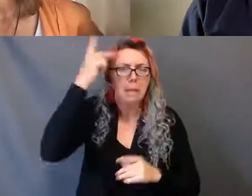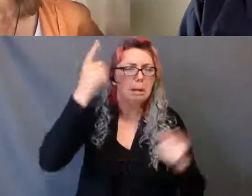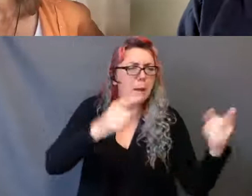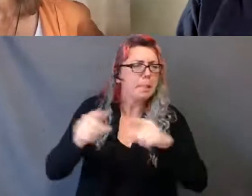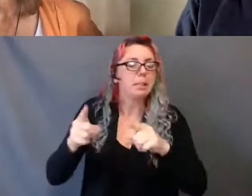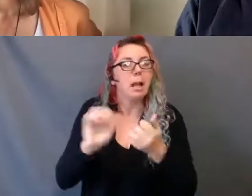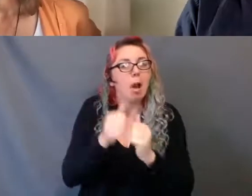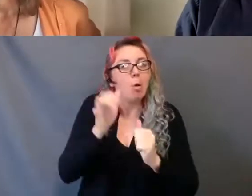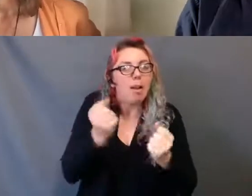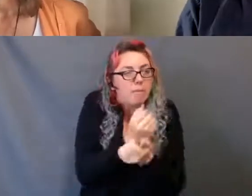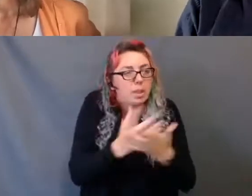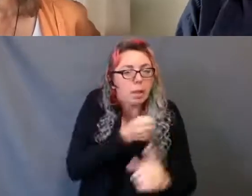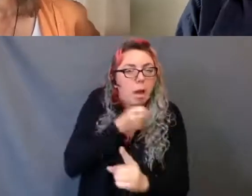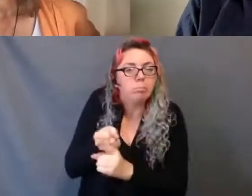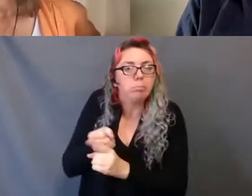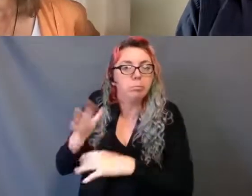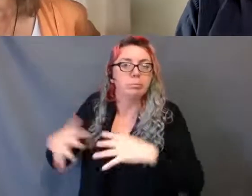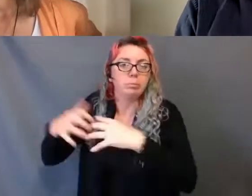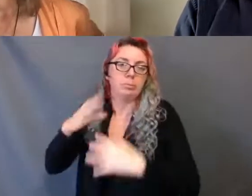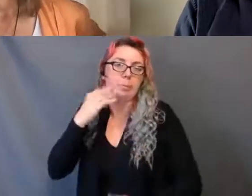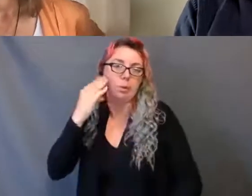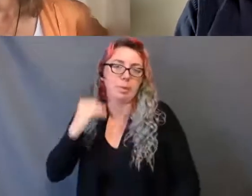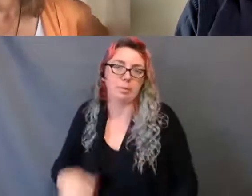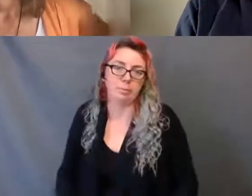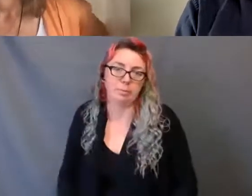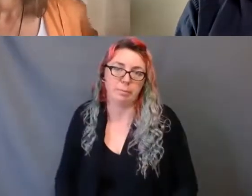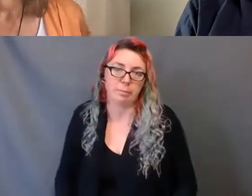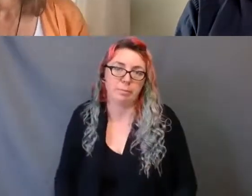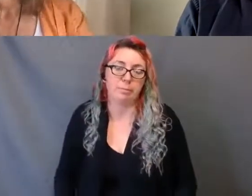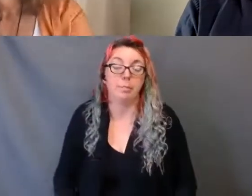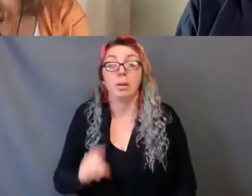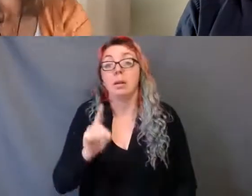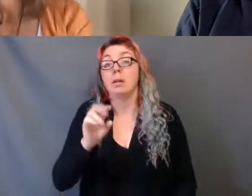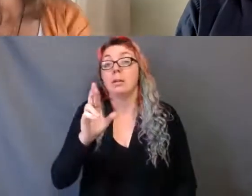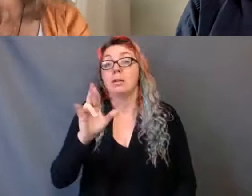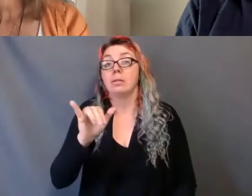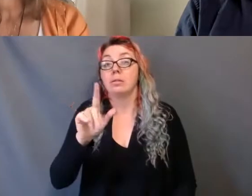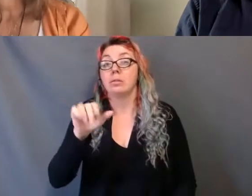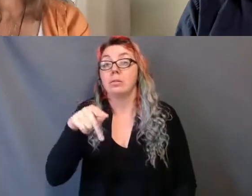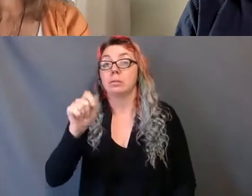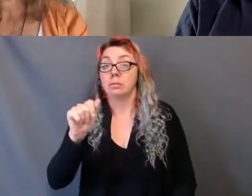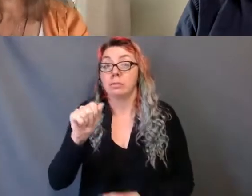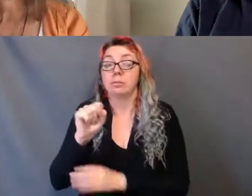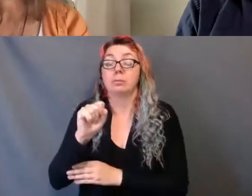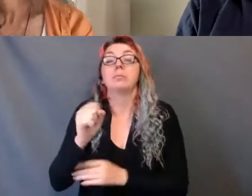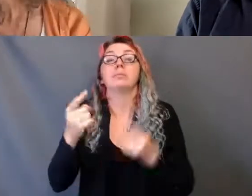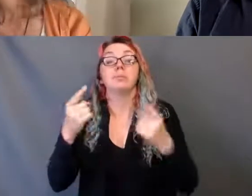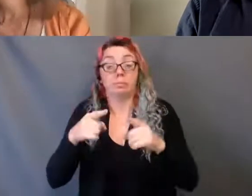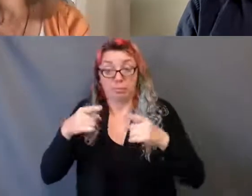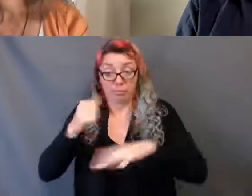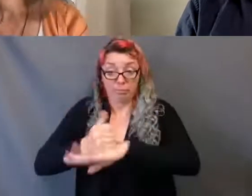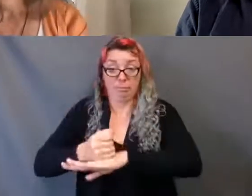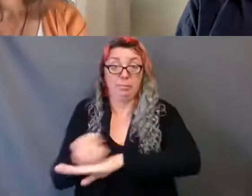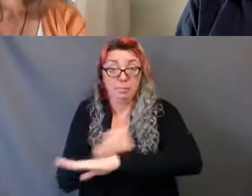In 1991, the year Dry Lips was on stage at the NAC was The Oak Crisis, with two of the actors, Graham Green and Gary Farmer,